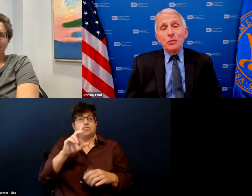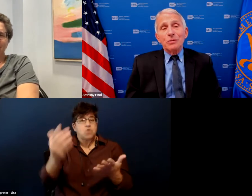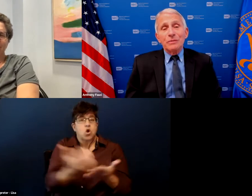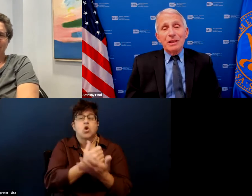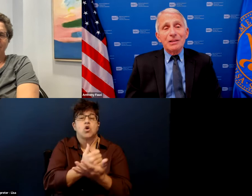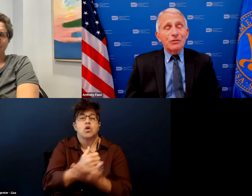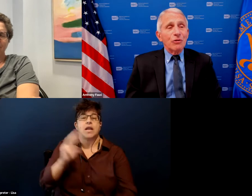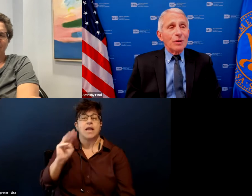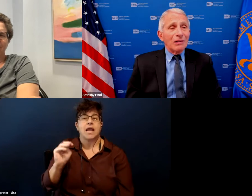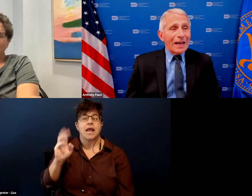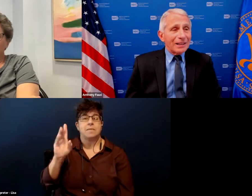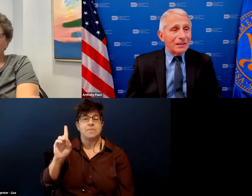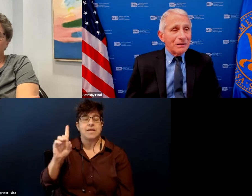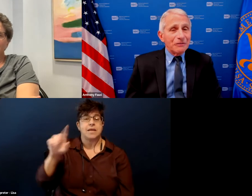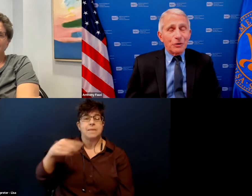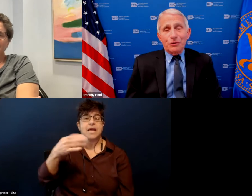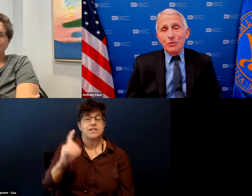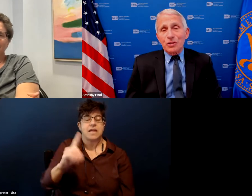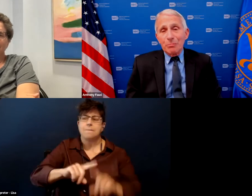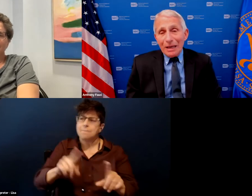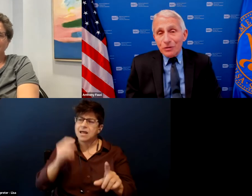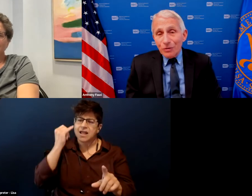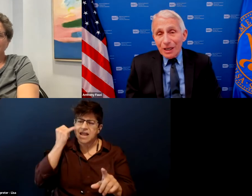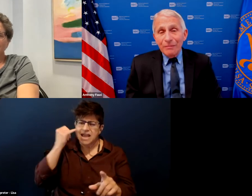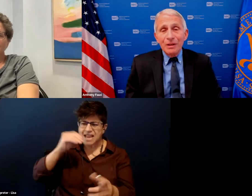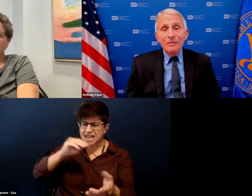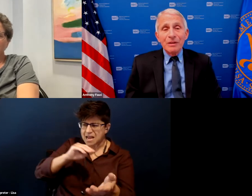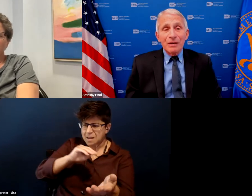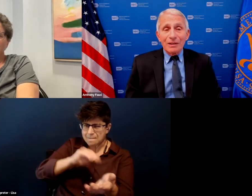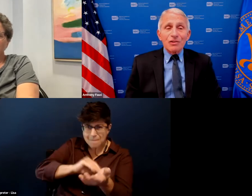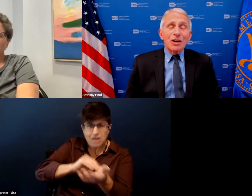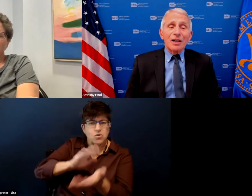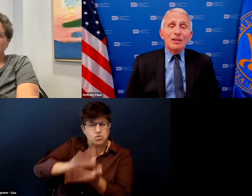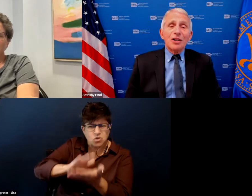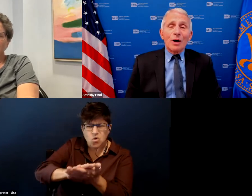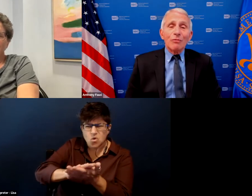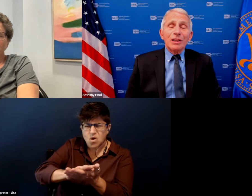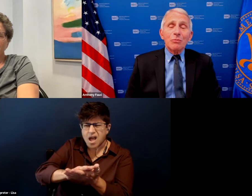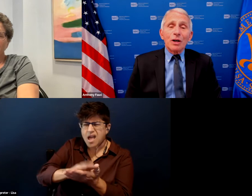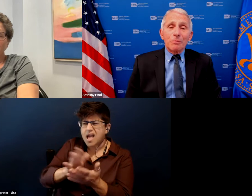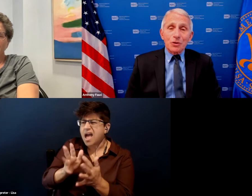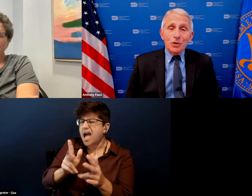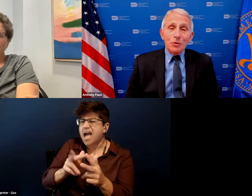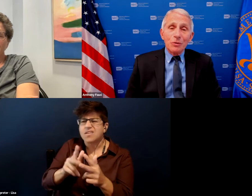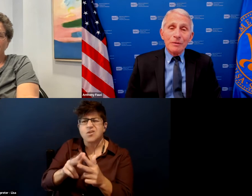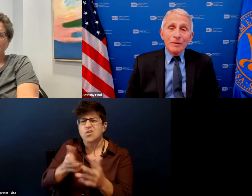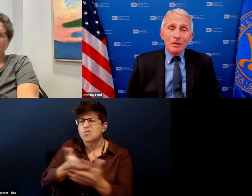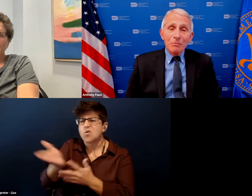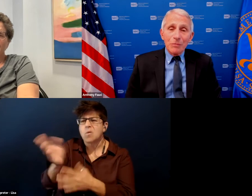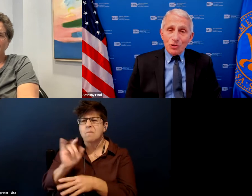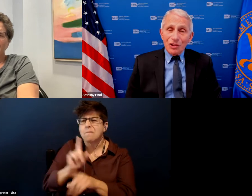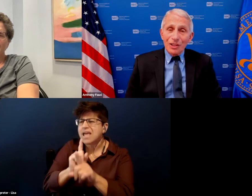school either through an elective or through some mentoring i decided you know i really want to pursue